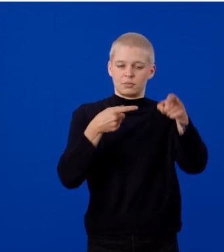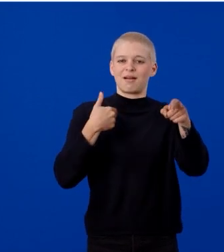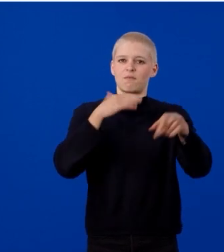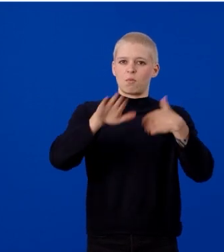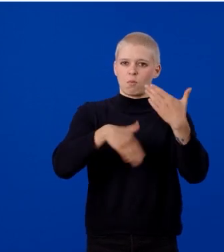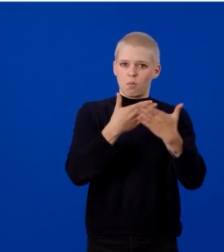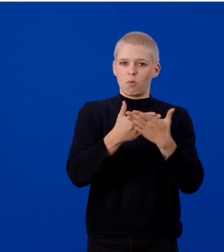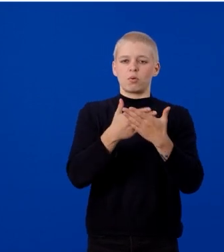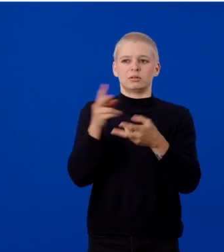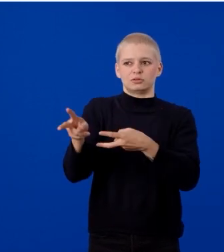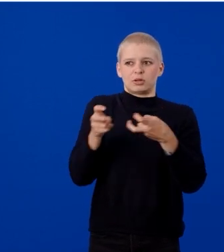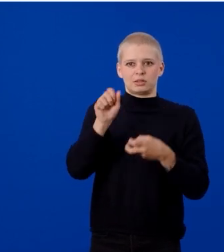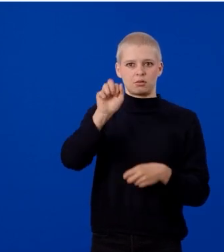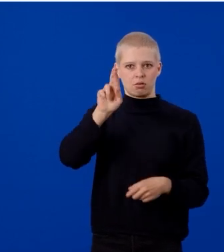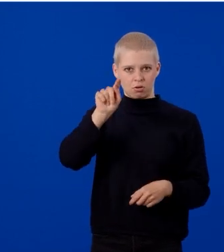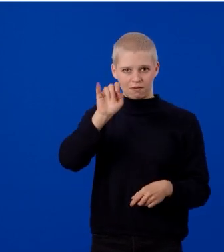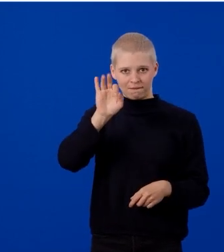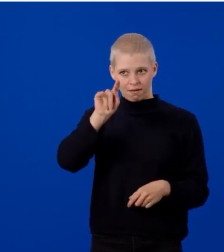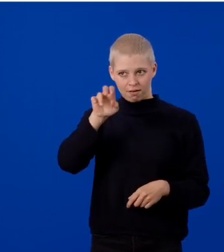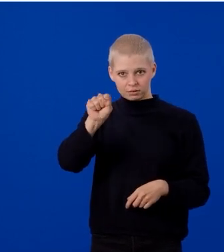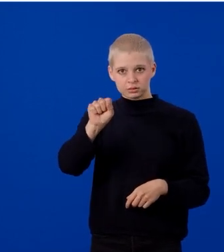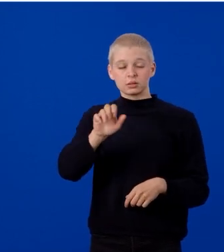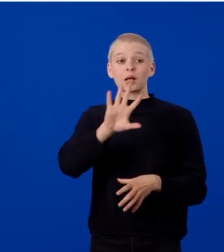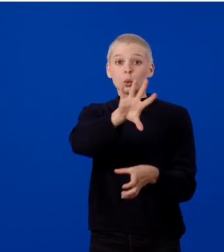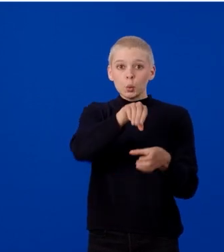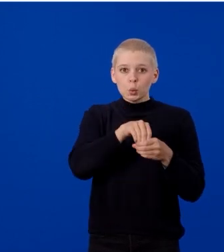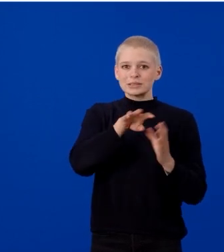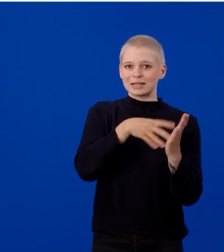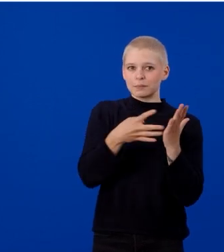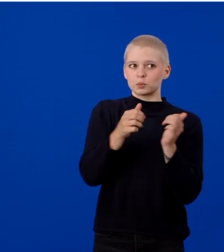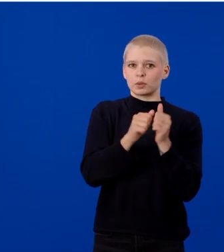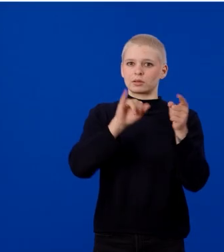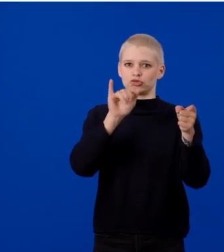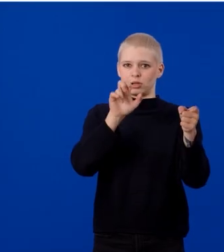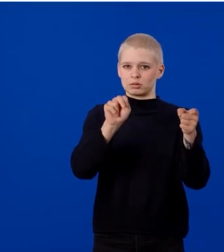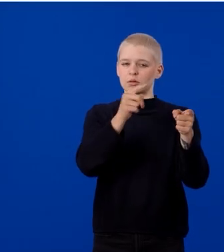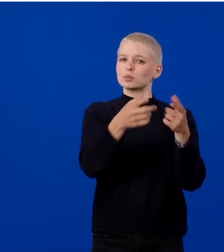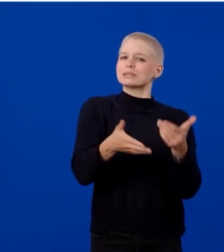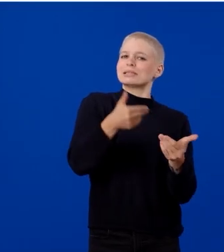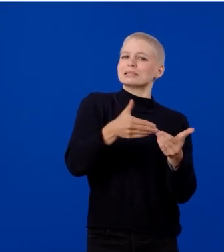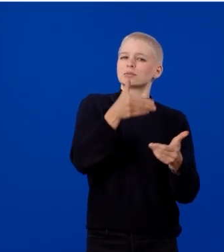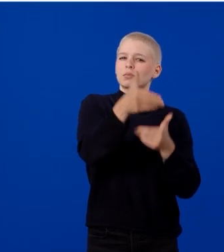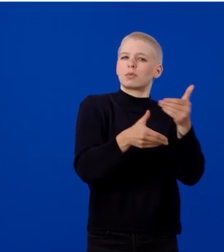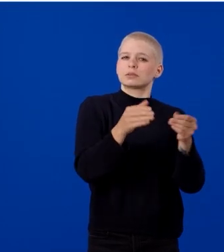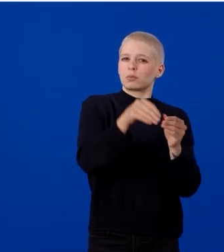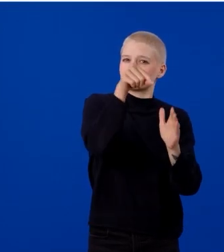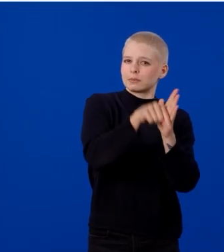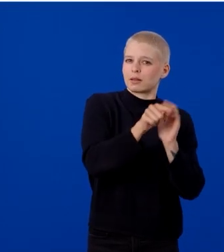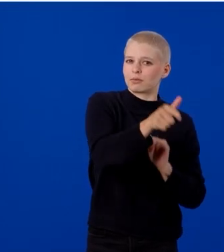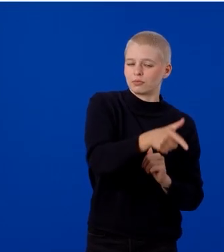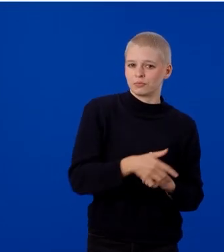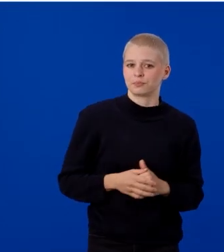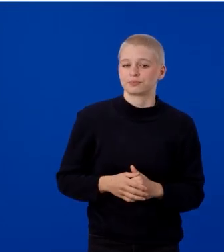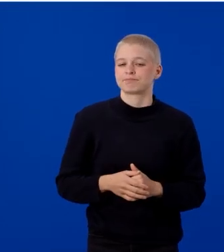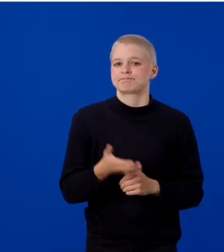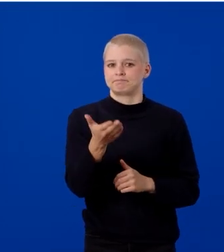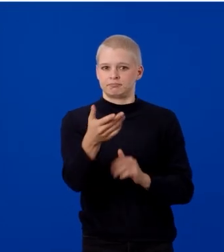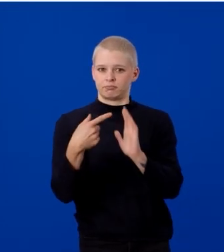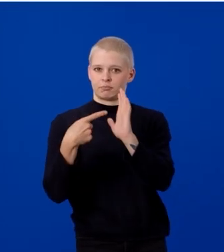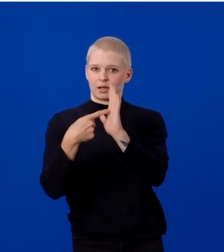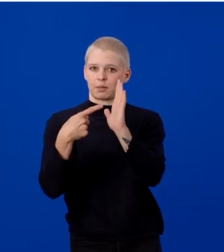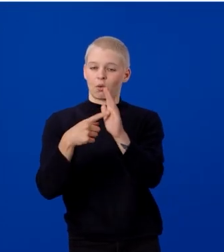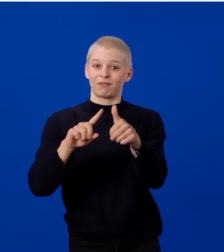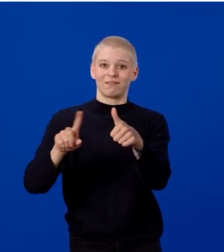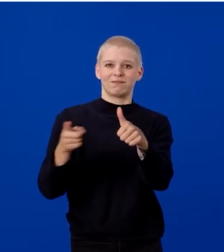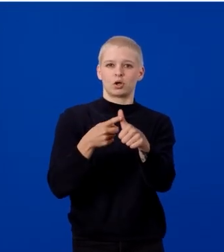including the tables in JSON, making it easy to process further. Here's an example of the